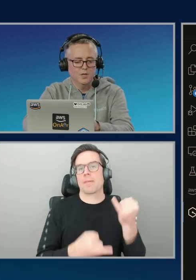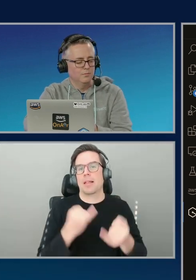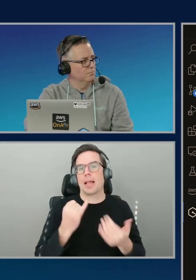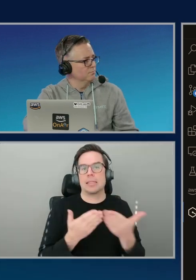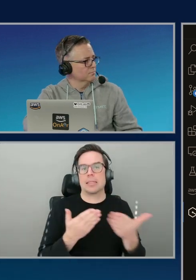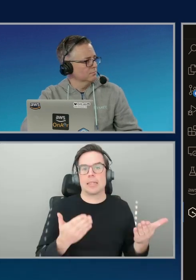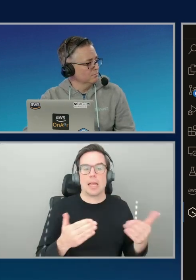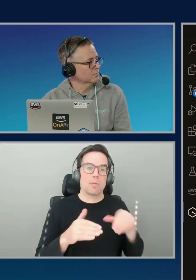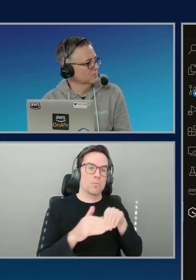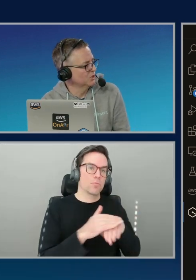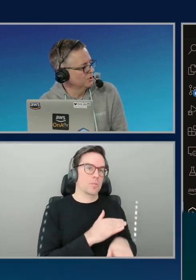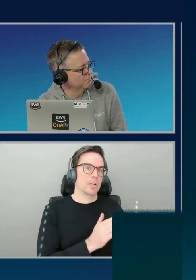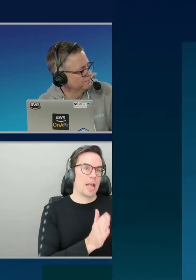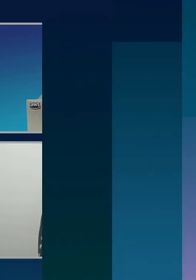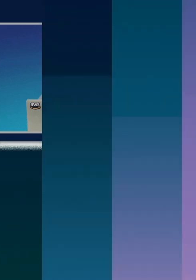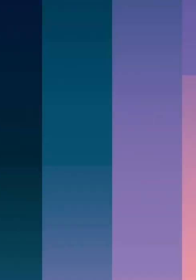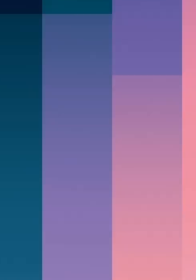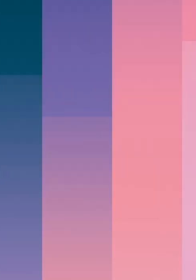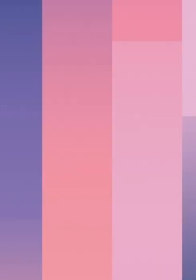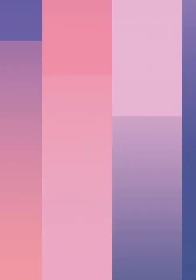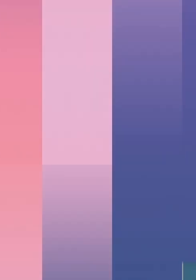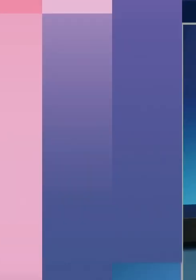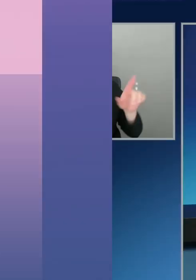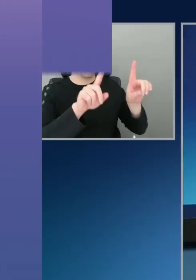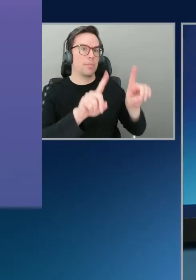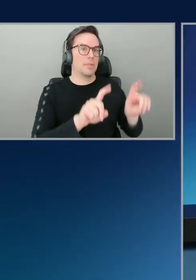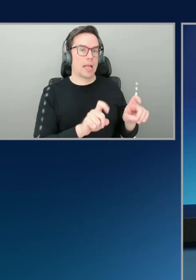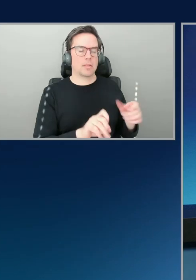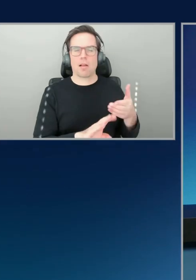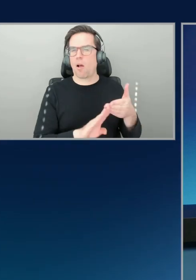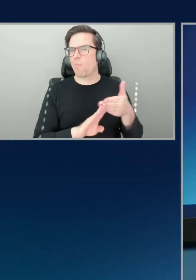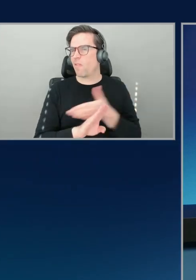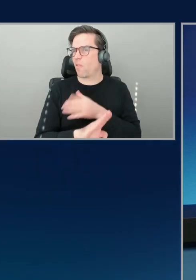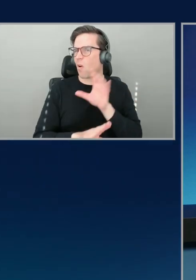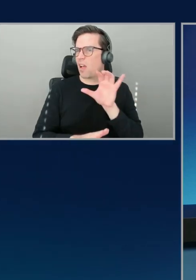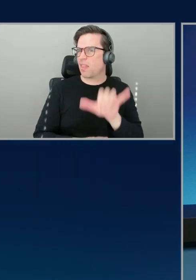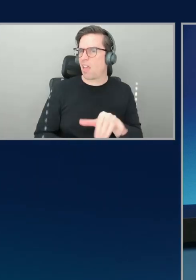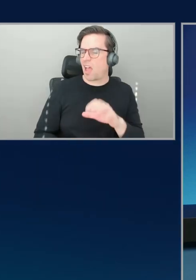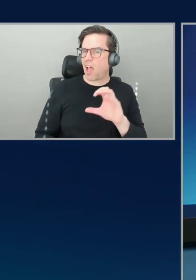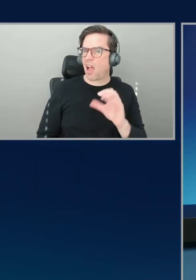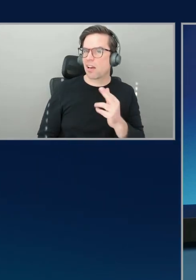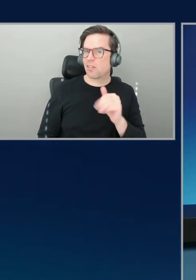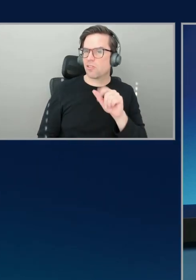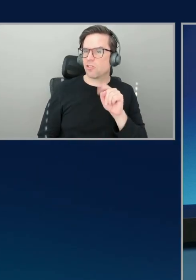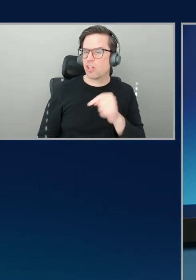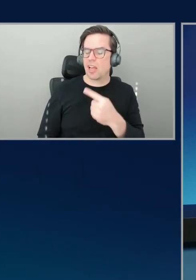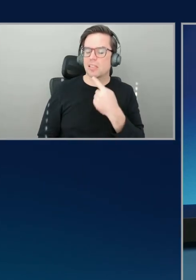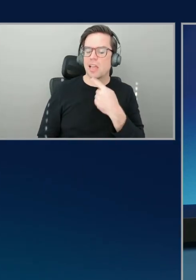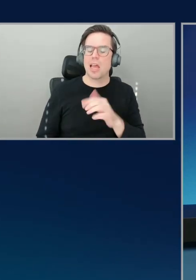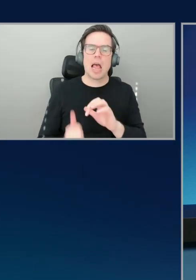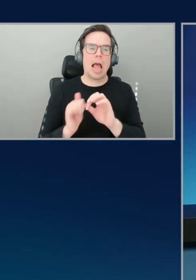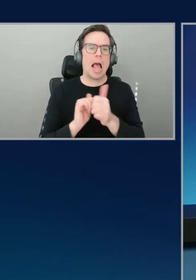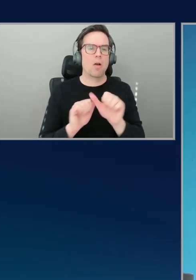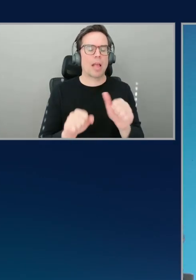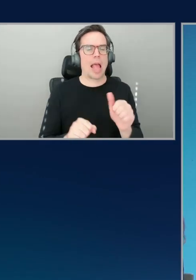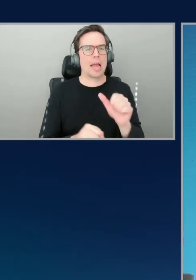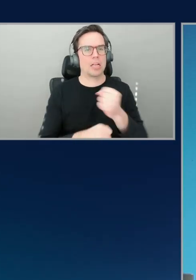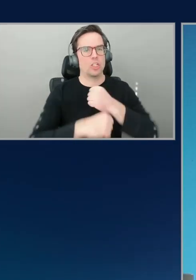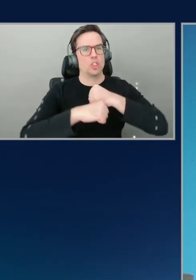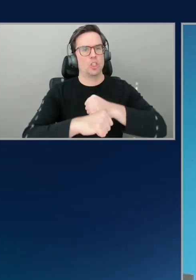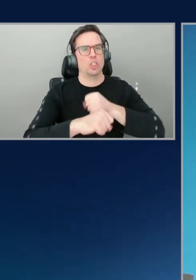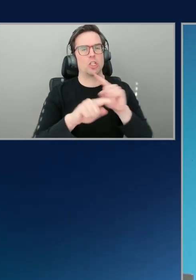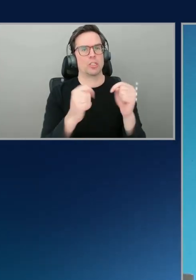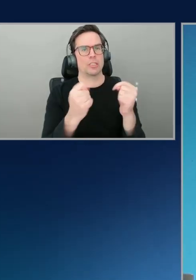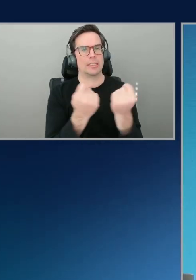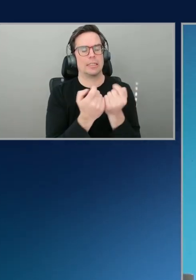ask for the chat before we do that, Brian, uh, we got a question about how can this be leveraged by security teams to keep the code and vulnerabilities in check? Um,